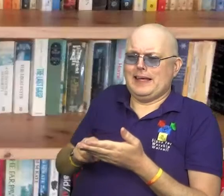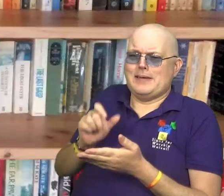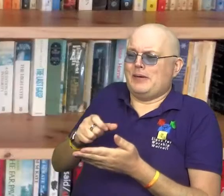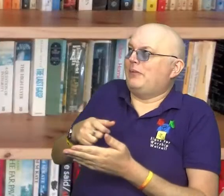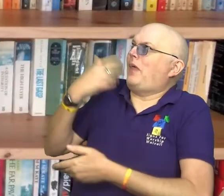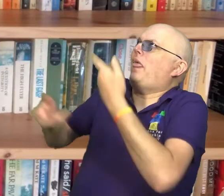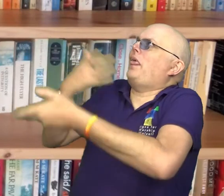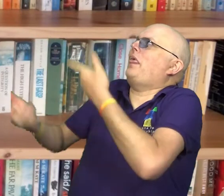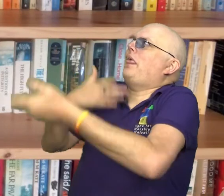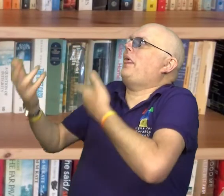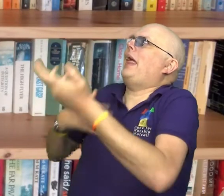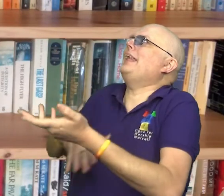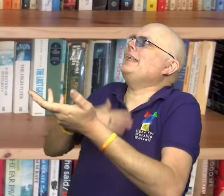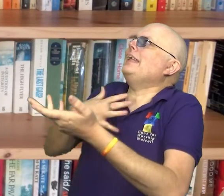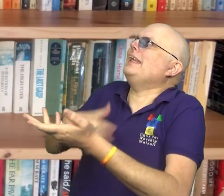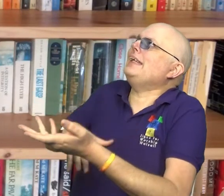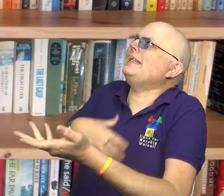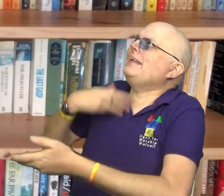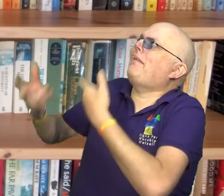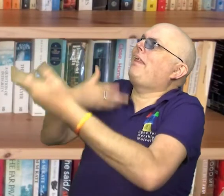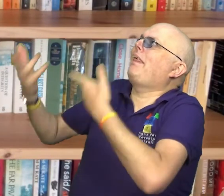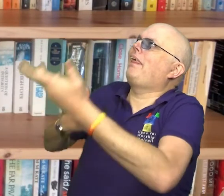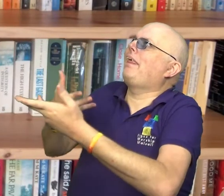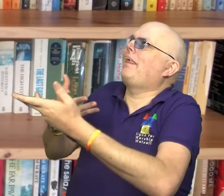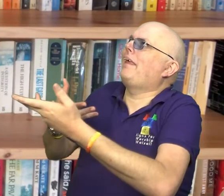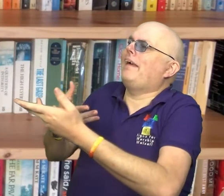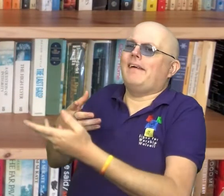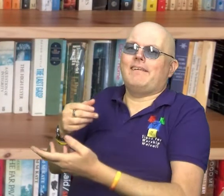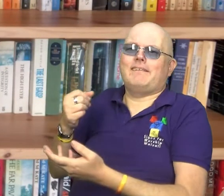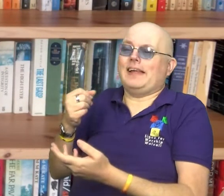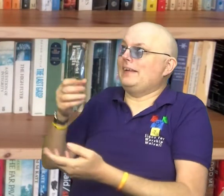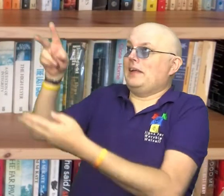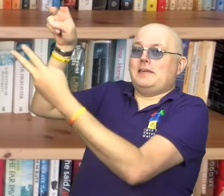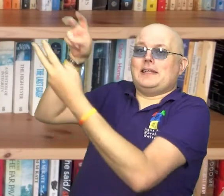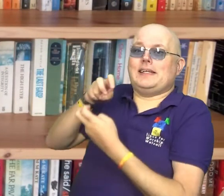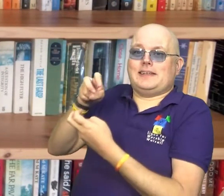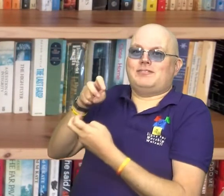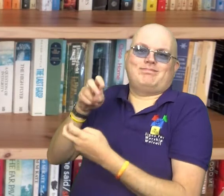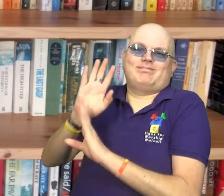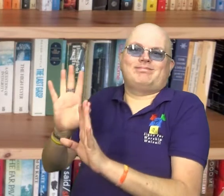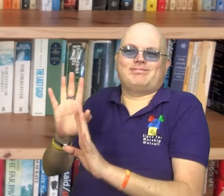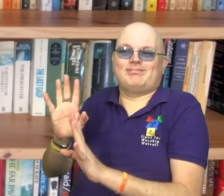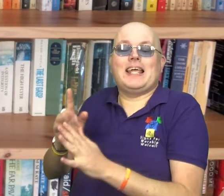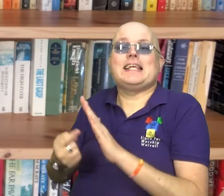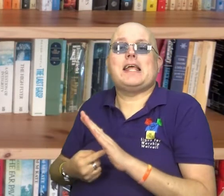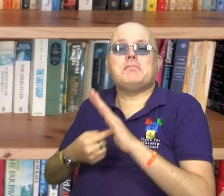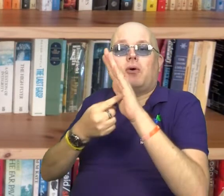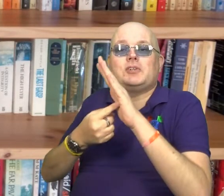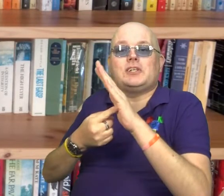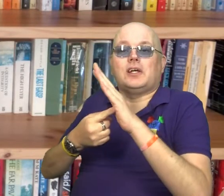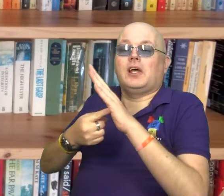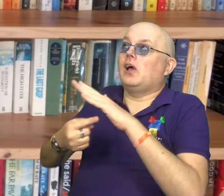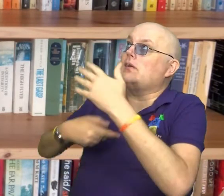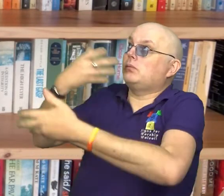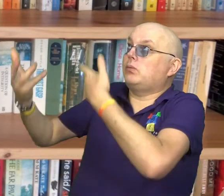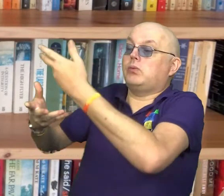telling God their needs and their wants in prayer that they forget to listen. It's really important